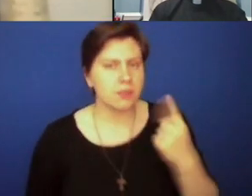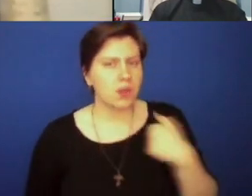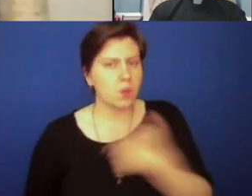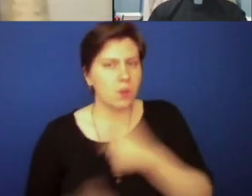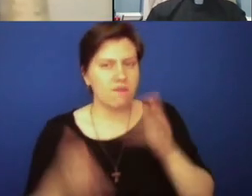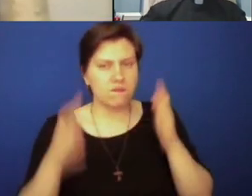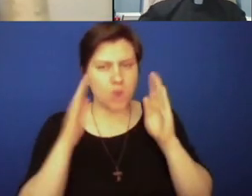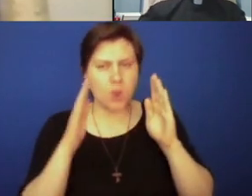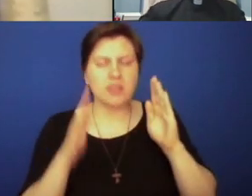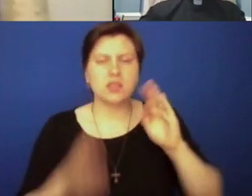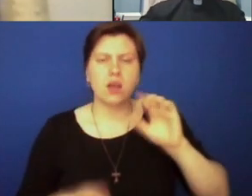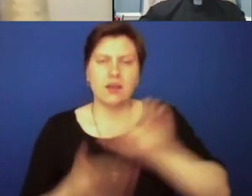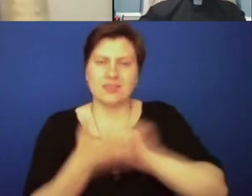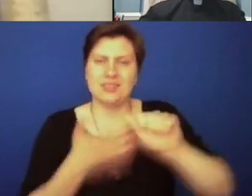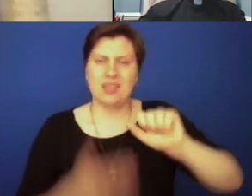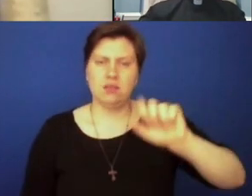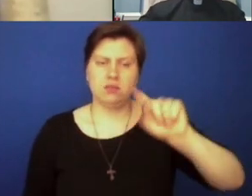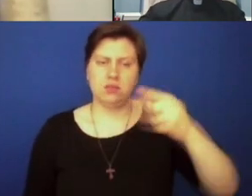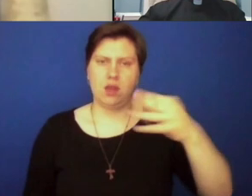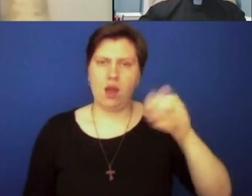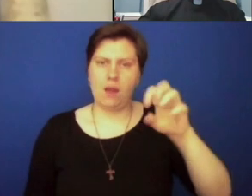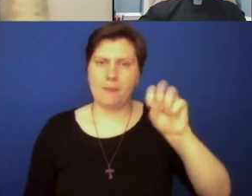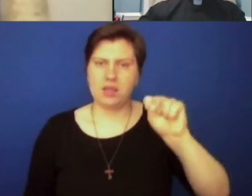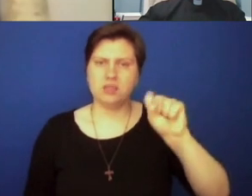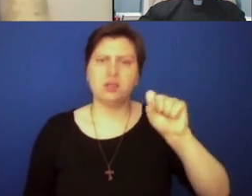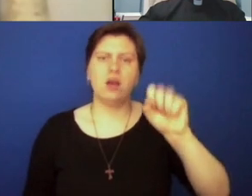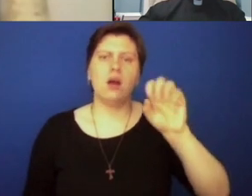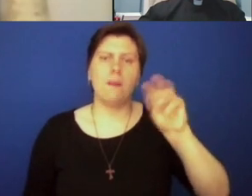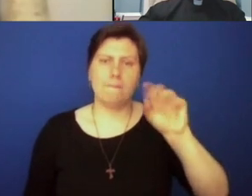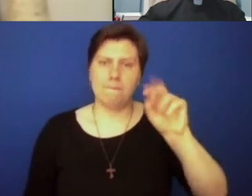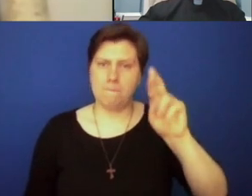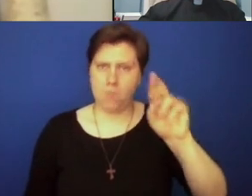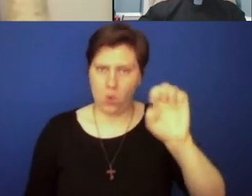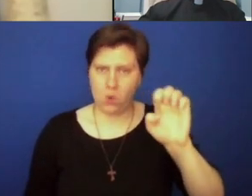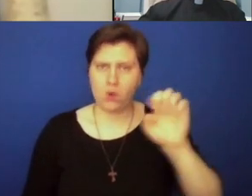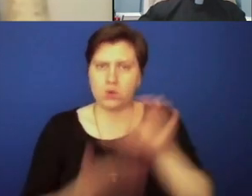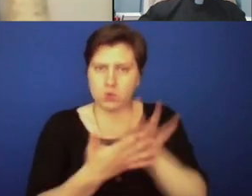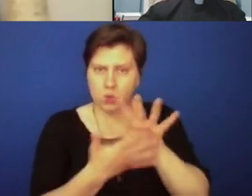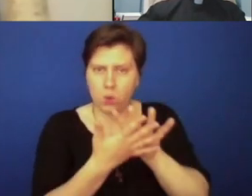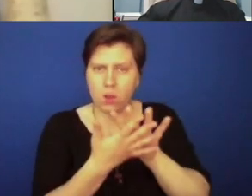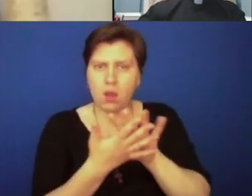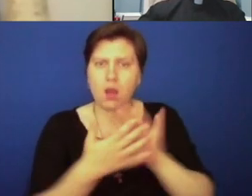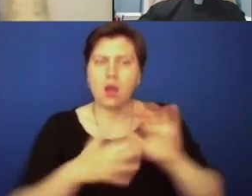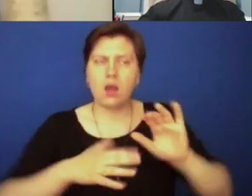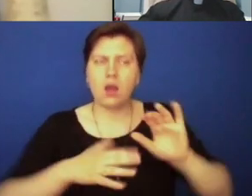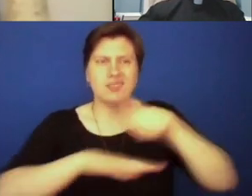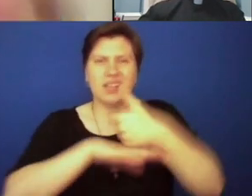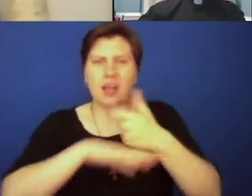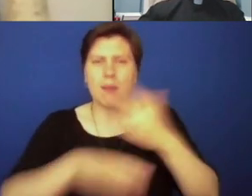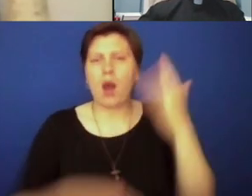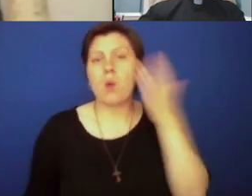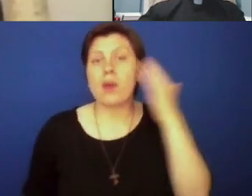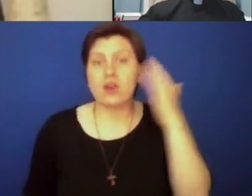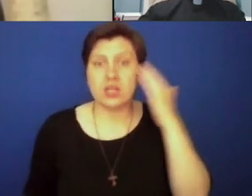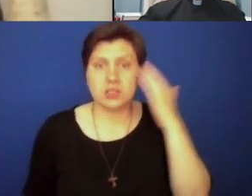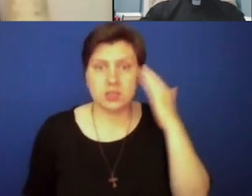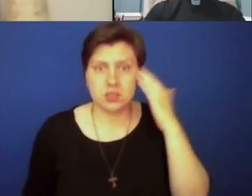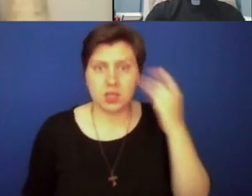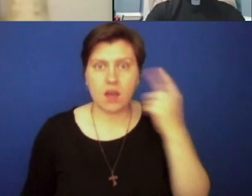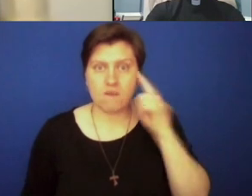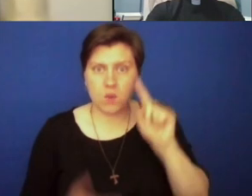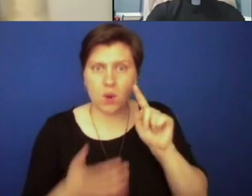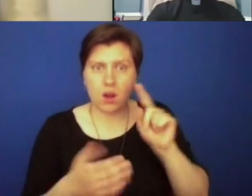on at St. Thomas More is just really building the awareness of the world around them for our scholars.